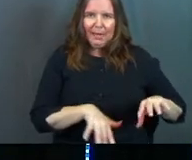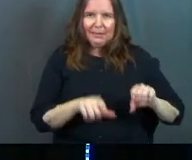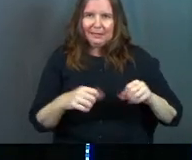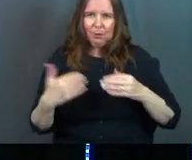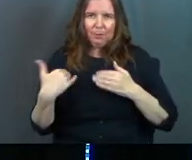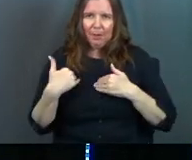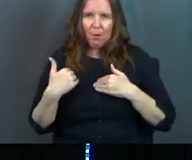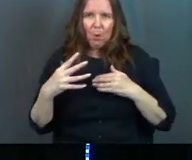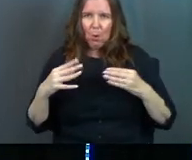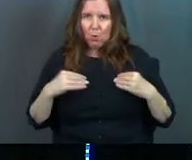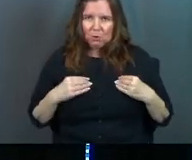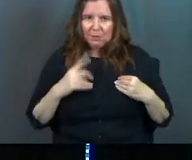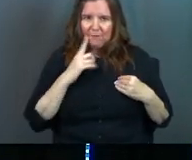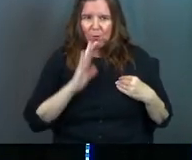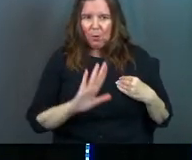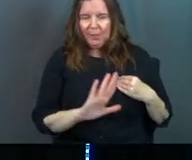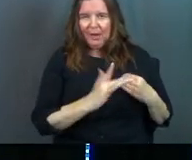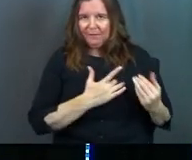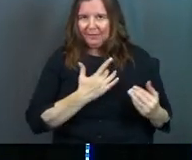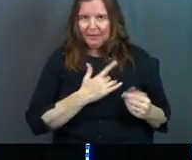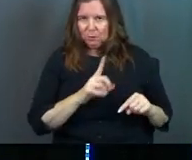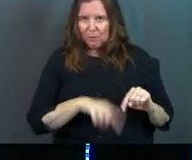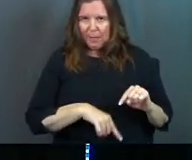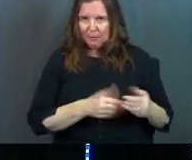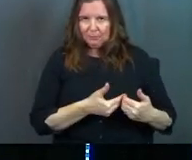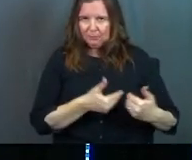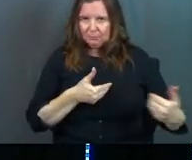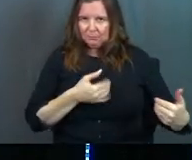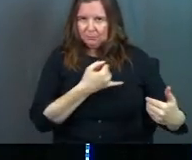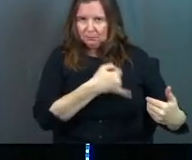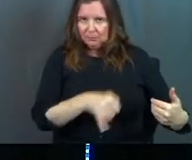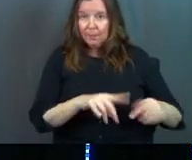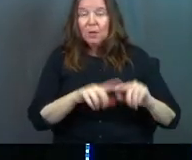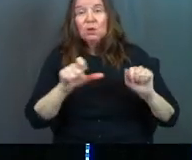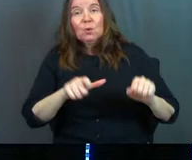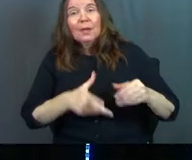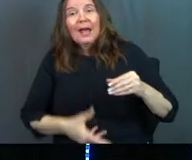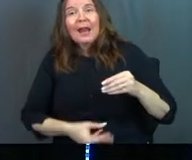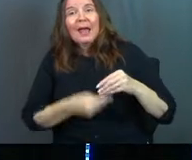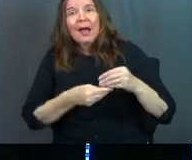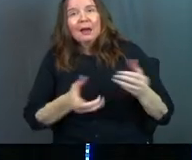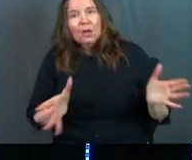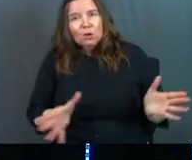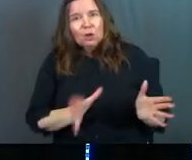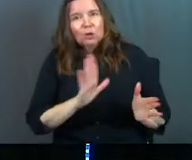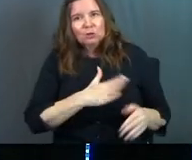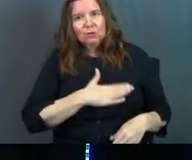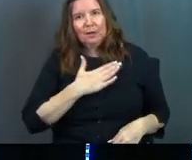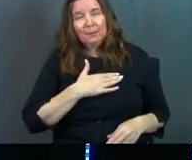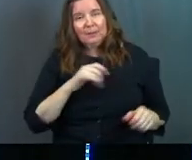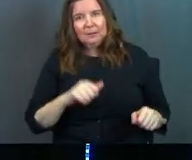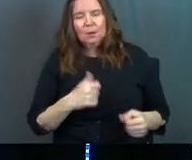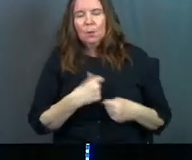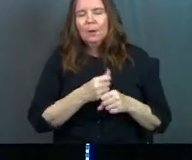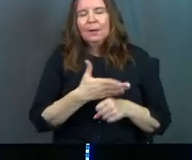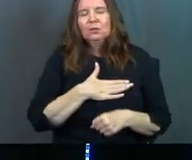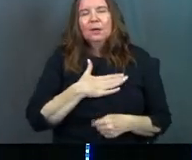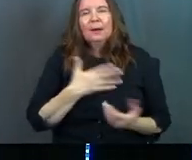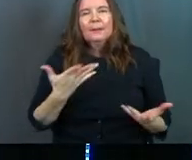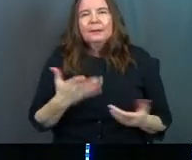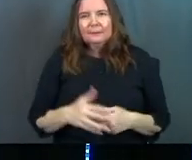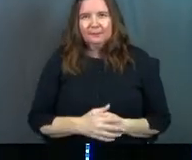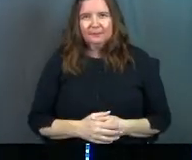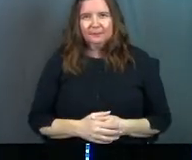responsibility, ownership for their feelings, but you can add to her happiness. What makes her happy,